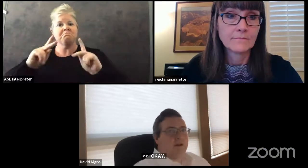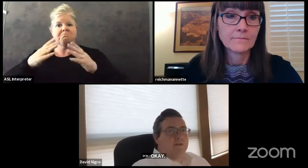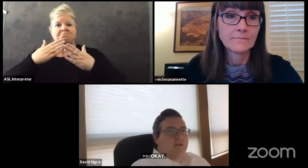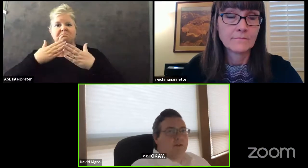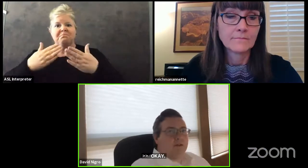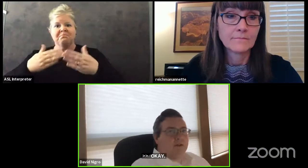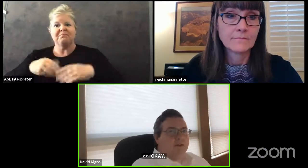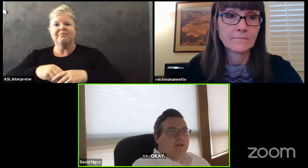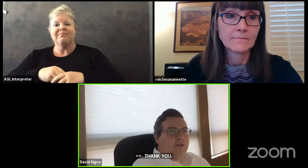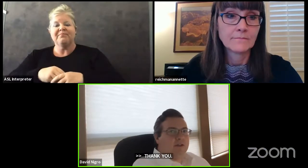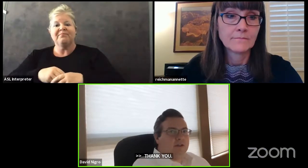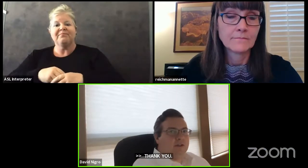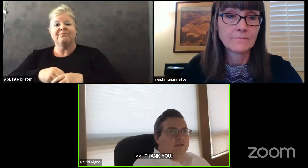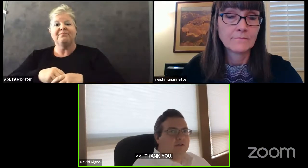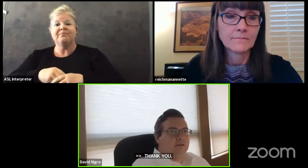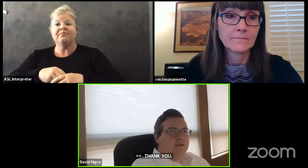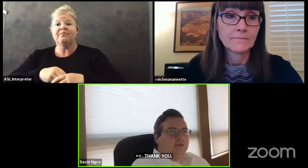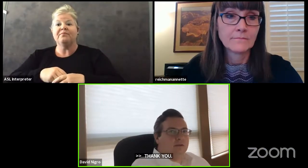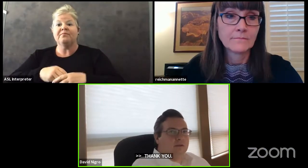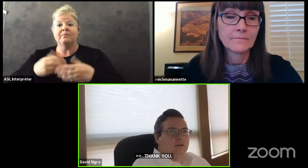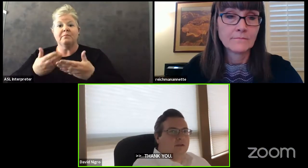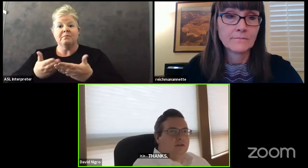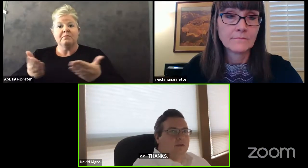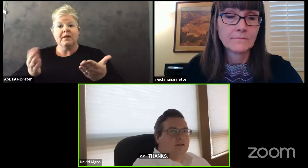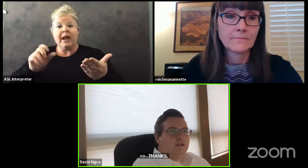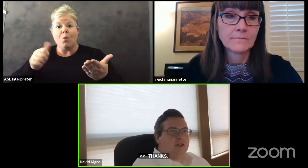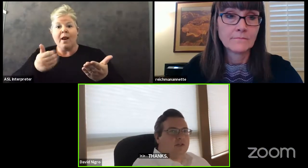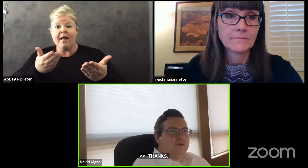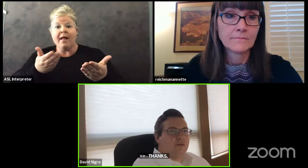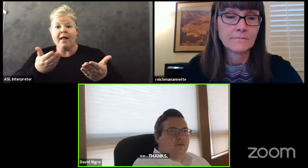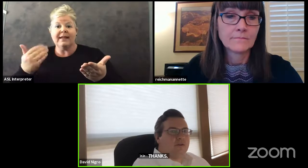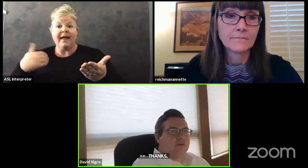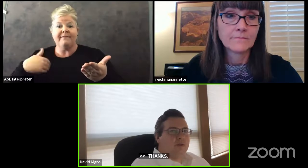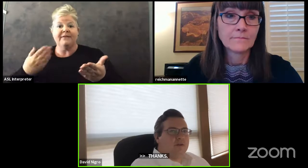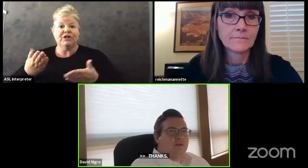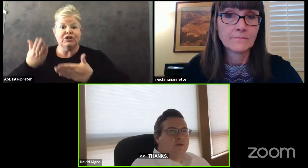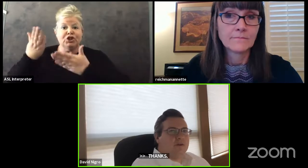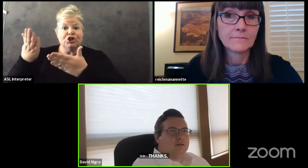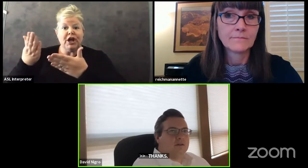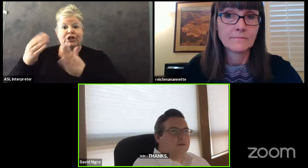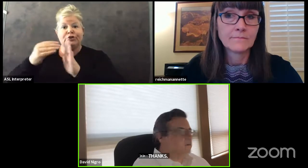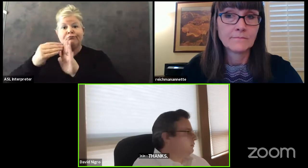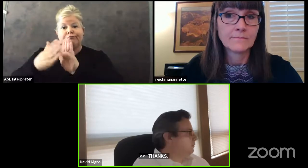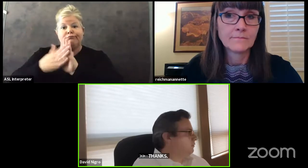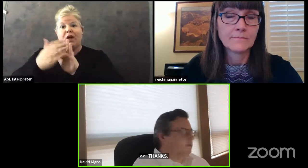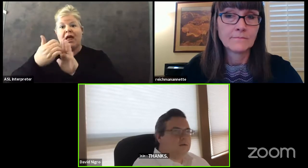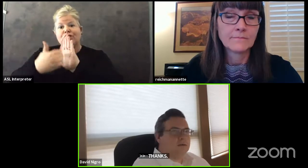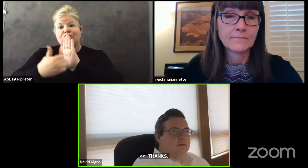um is there anyone else that has a suggestion for the 23rd